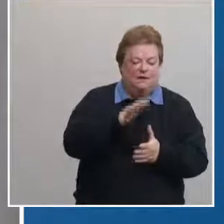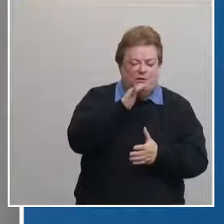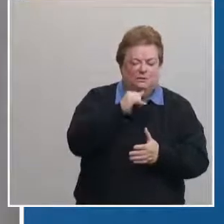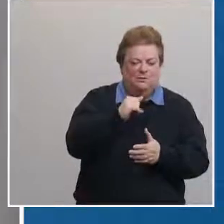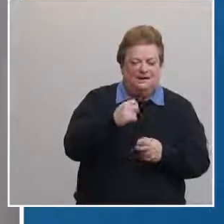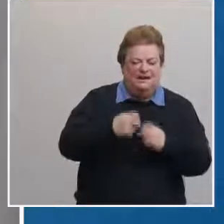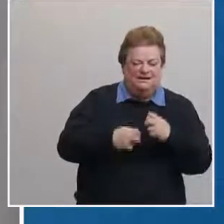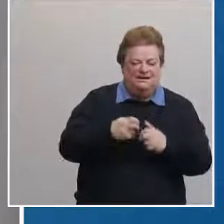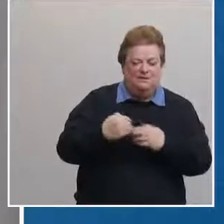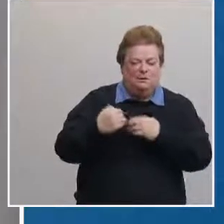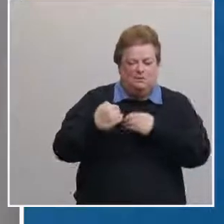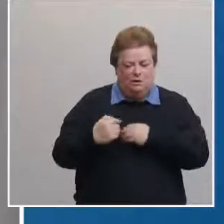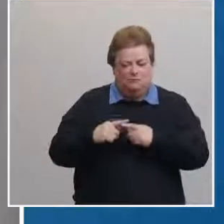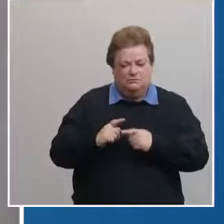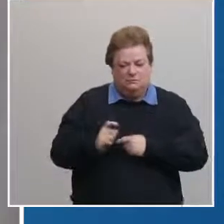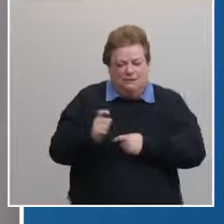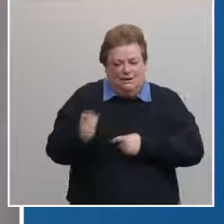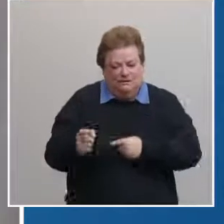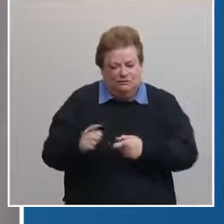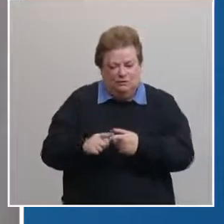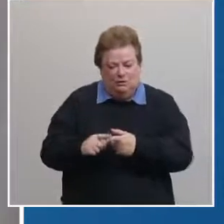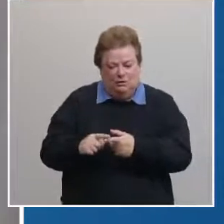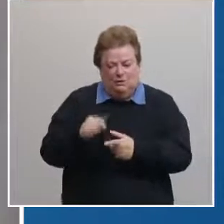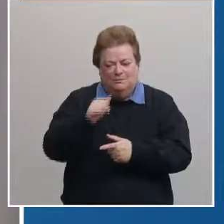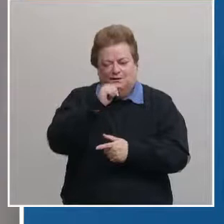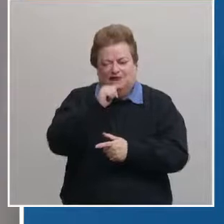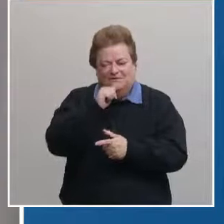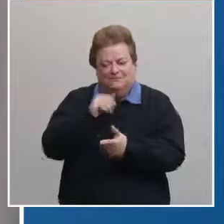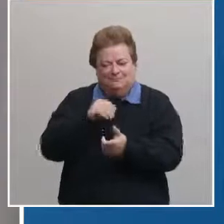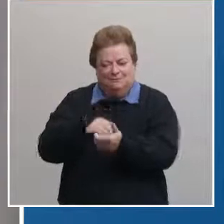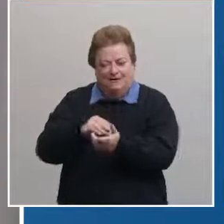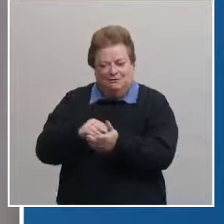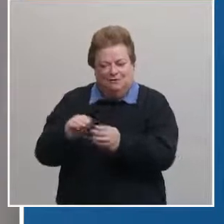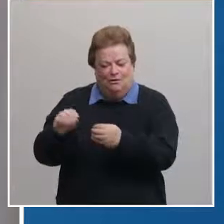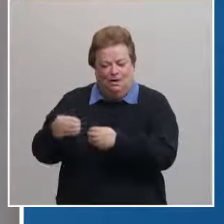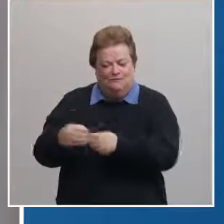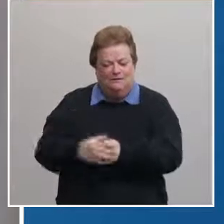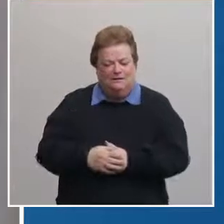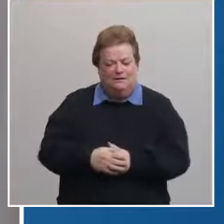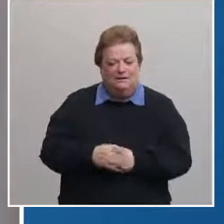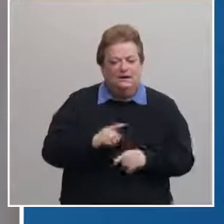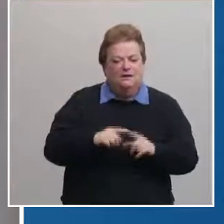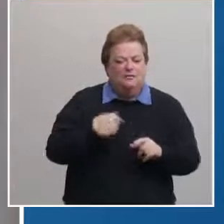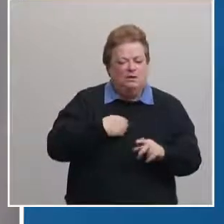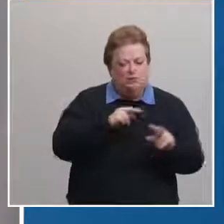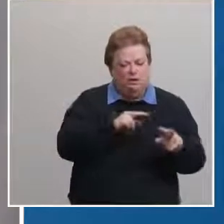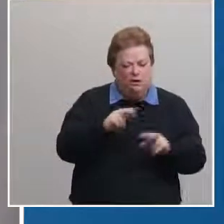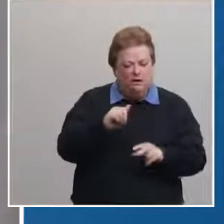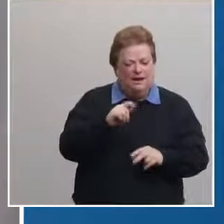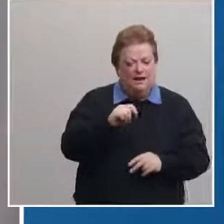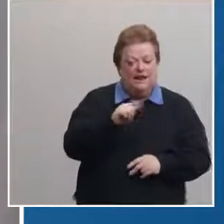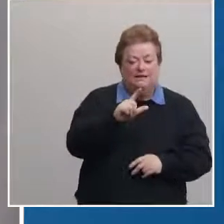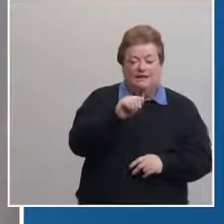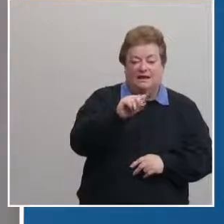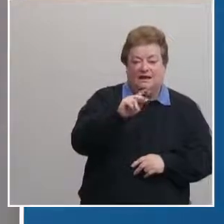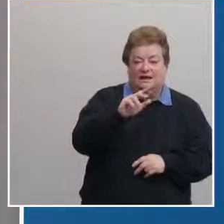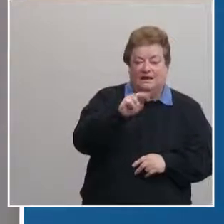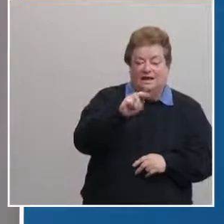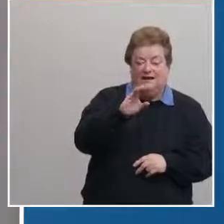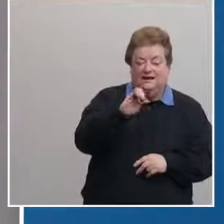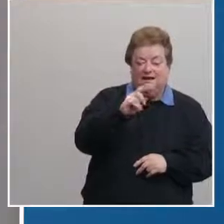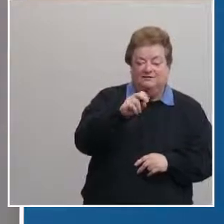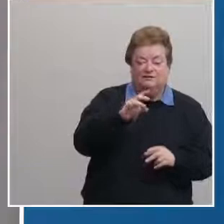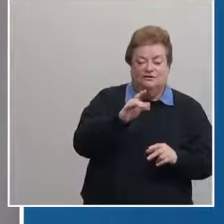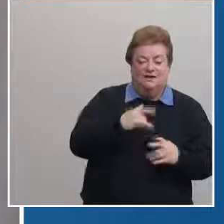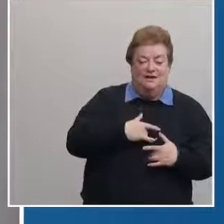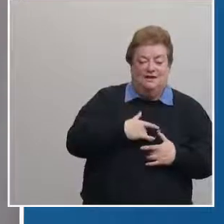place on a private physician practice but we are looking at other sites i think i've mentioned we're looking at lancaster event center as a site